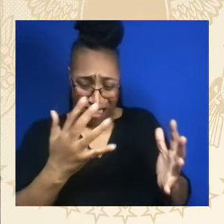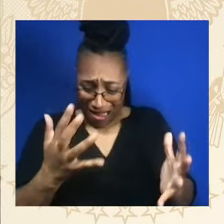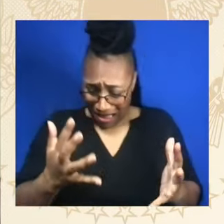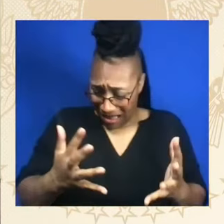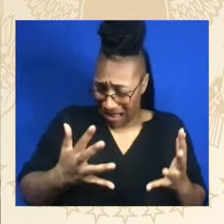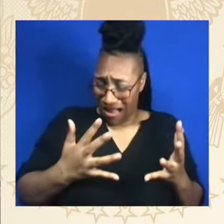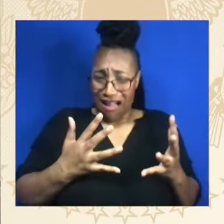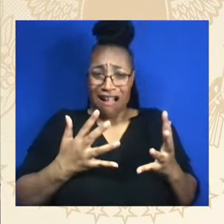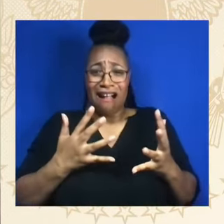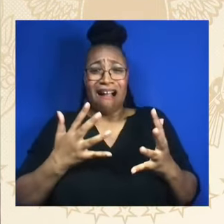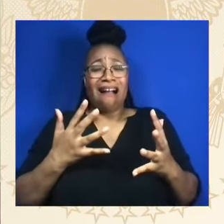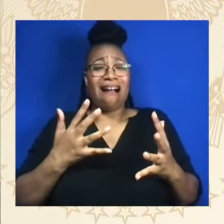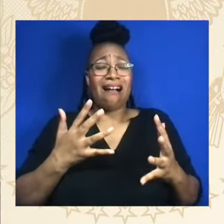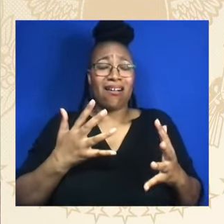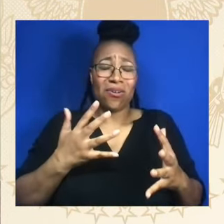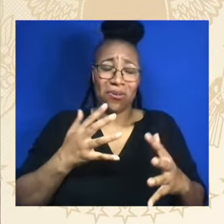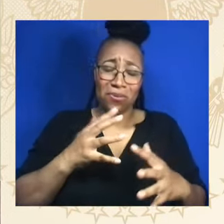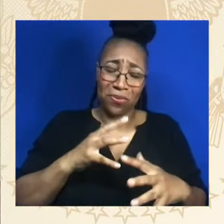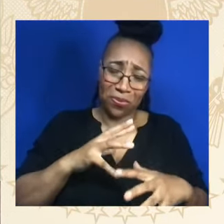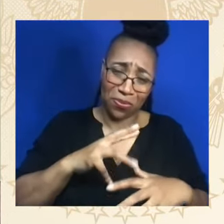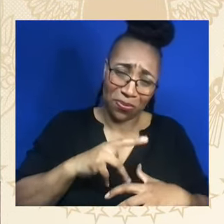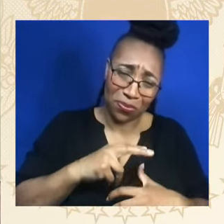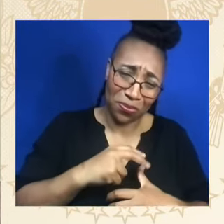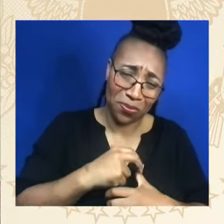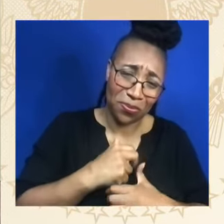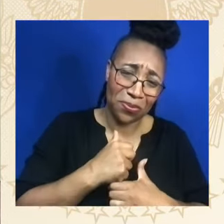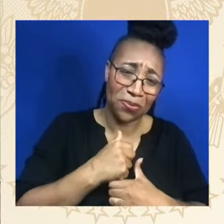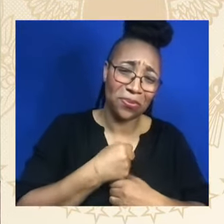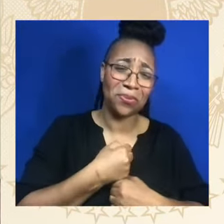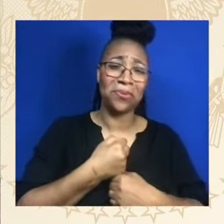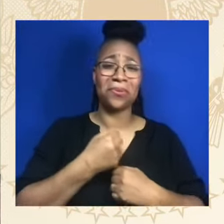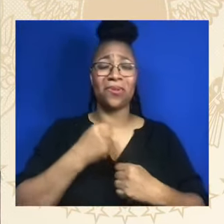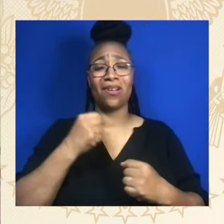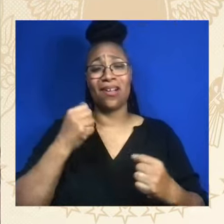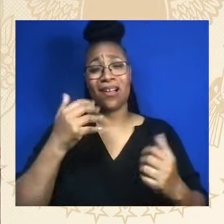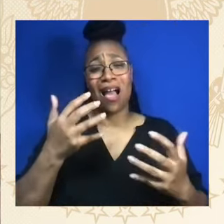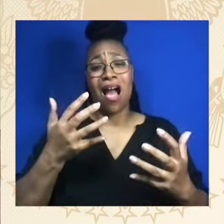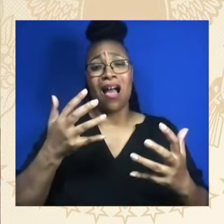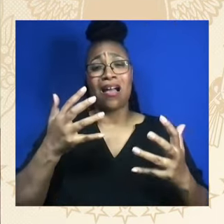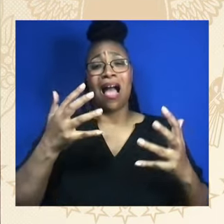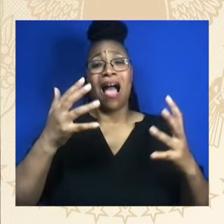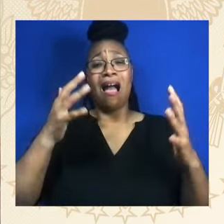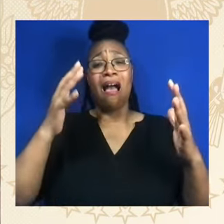feet Come to the place for which are so on the side